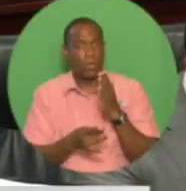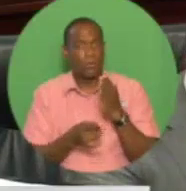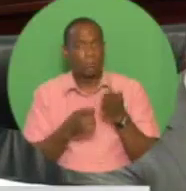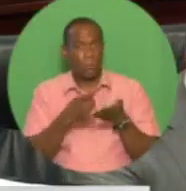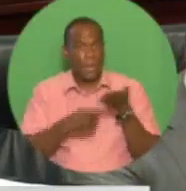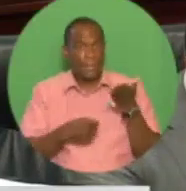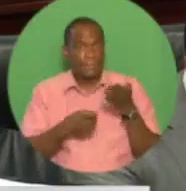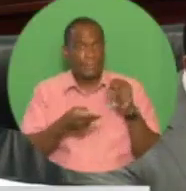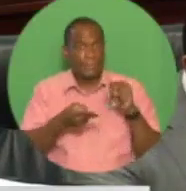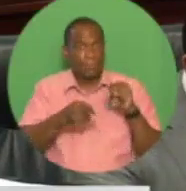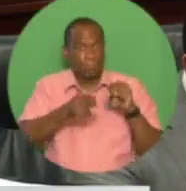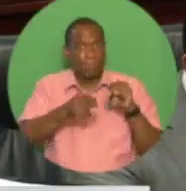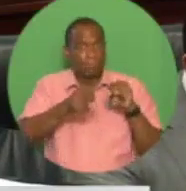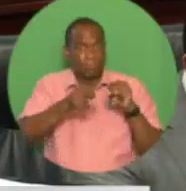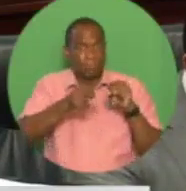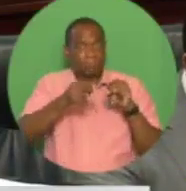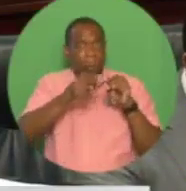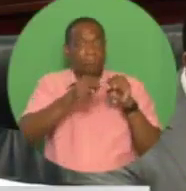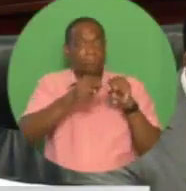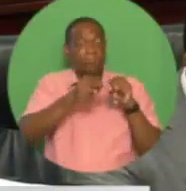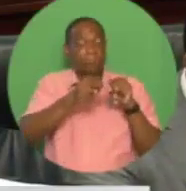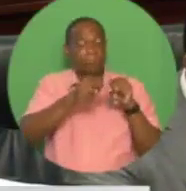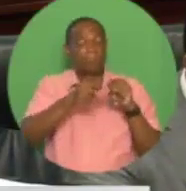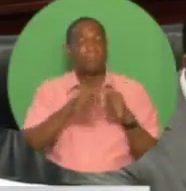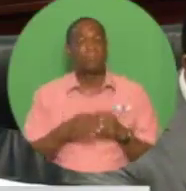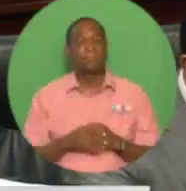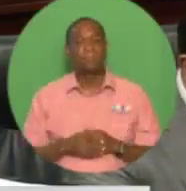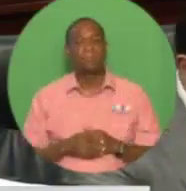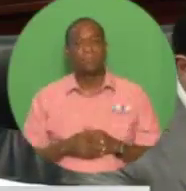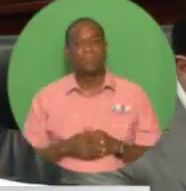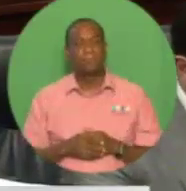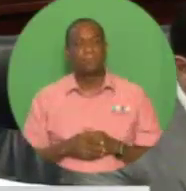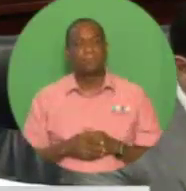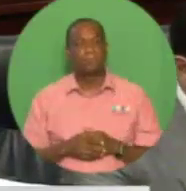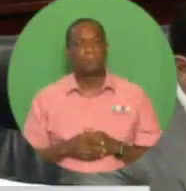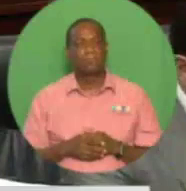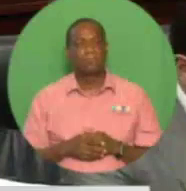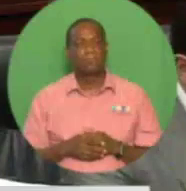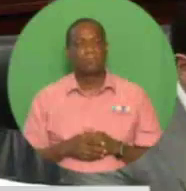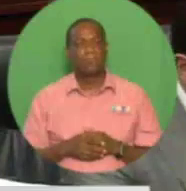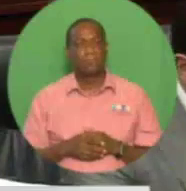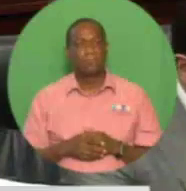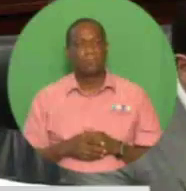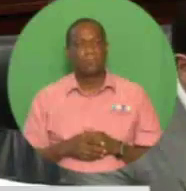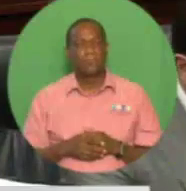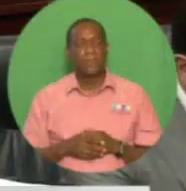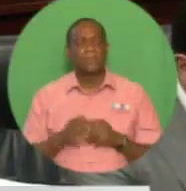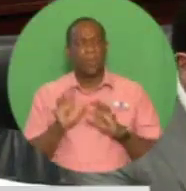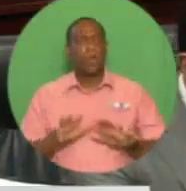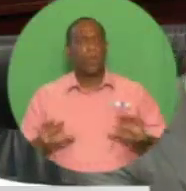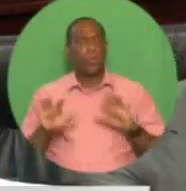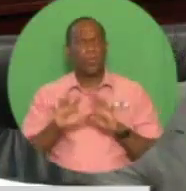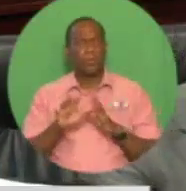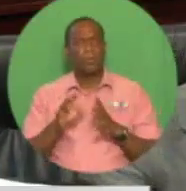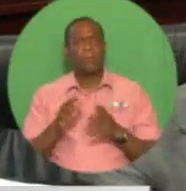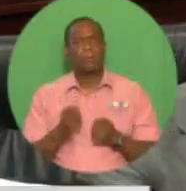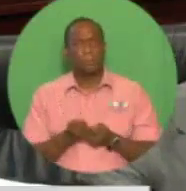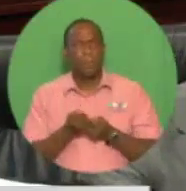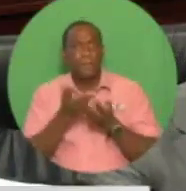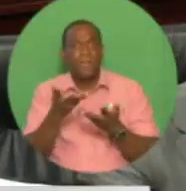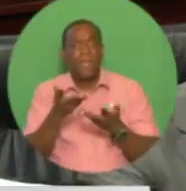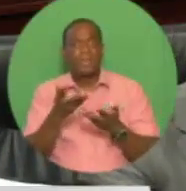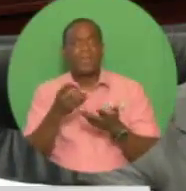including Trinidad and Tobago. Largely reflecting supply shortfalls, global oil prices kept advancing